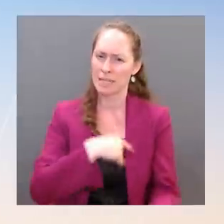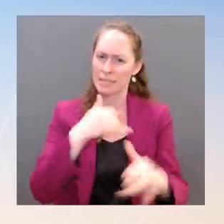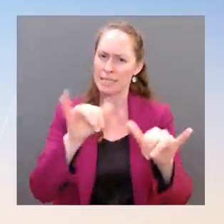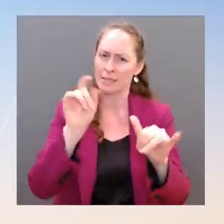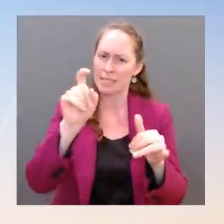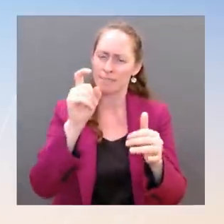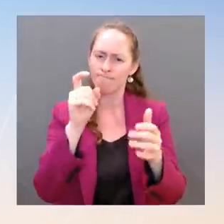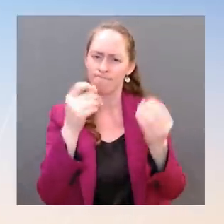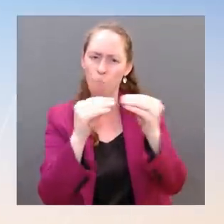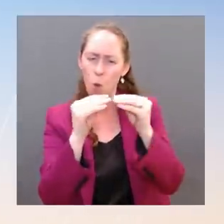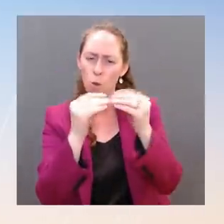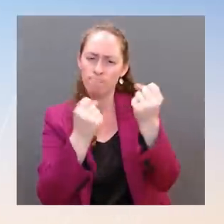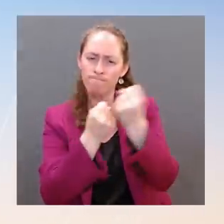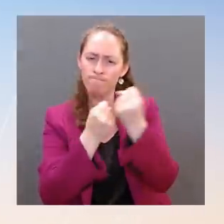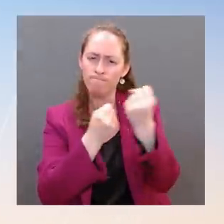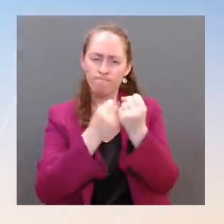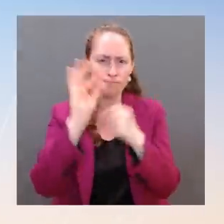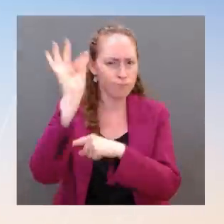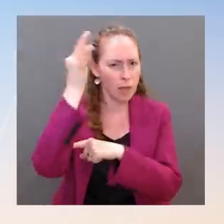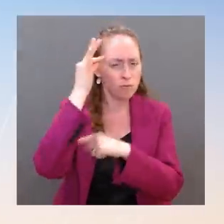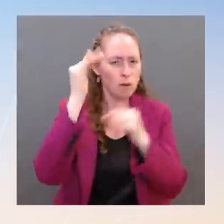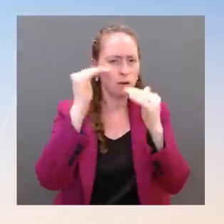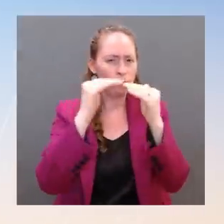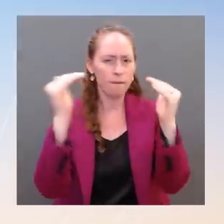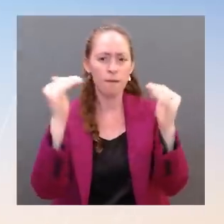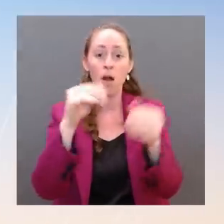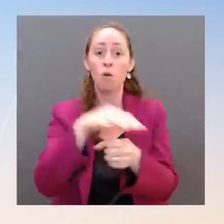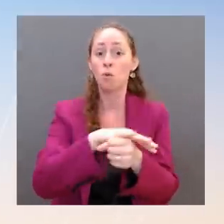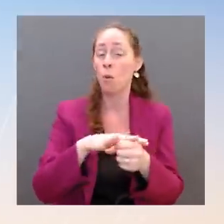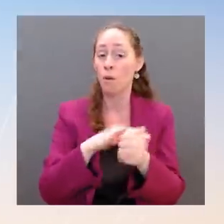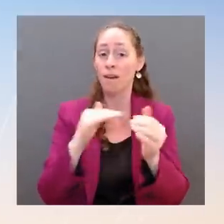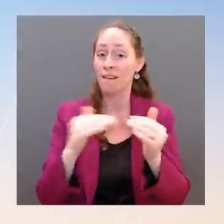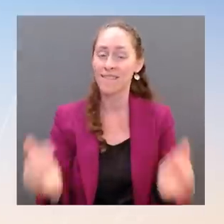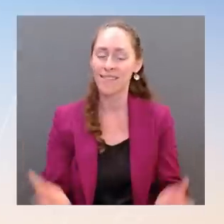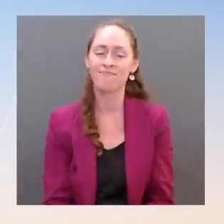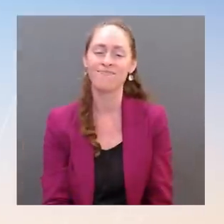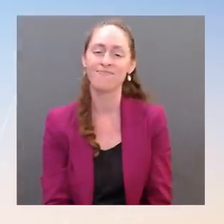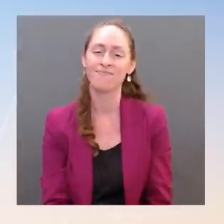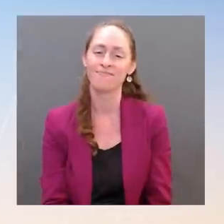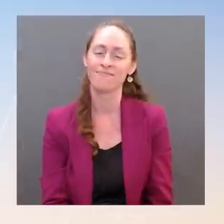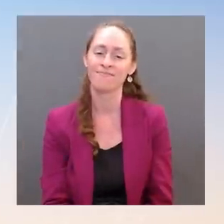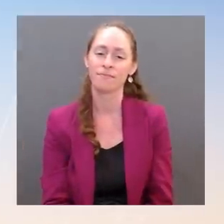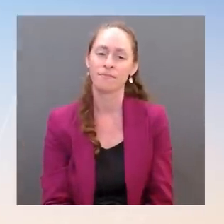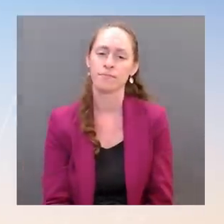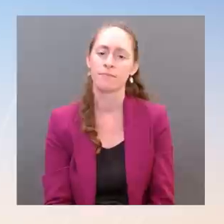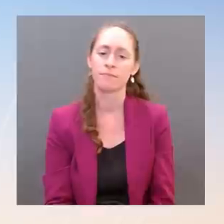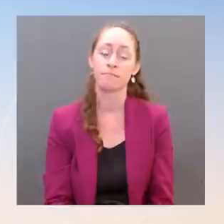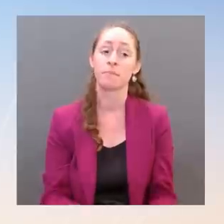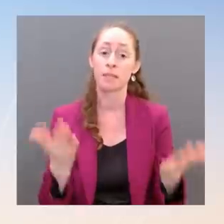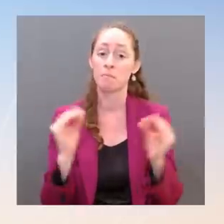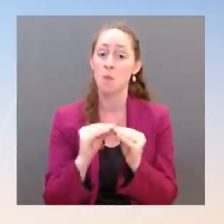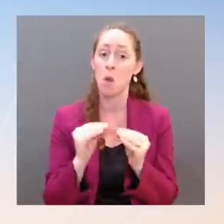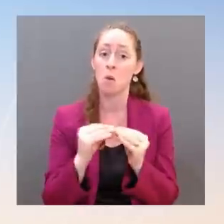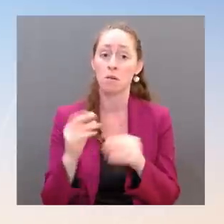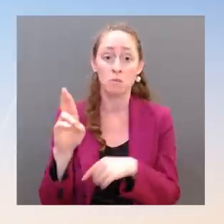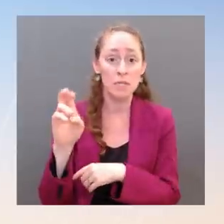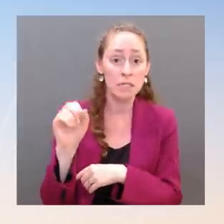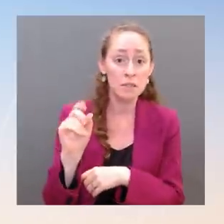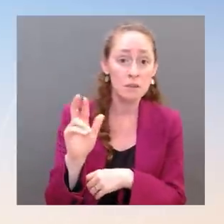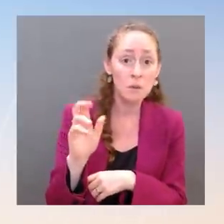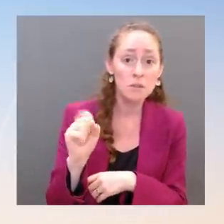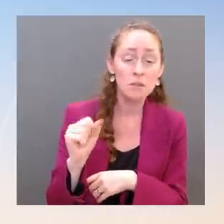nationwide, including increasing resources and providing trainees trainings to thousands of law enforcement entities.